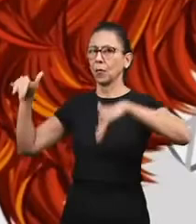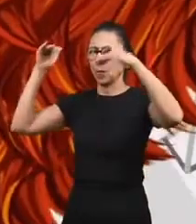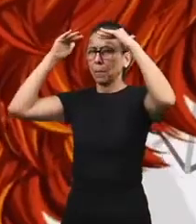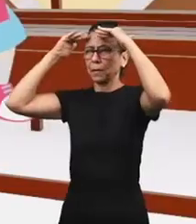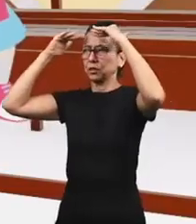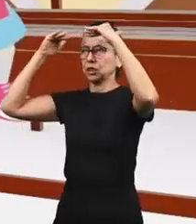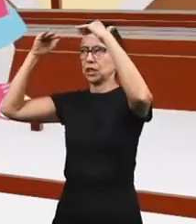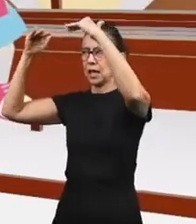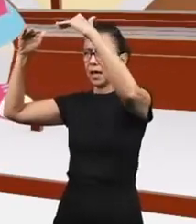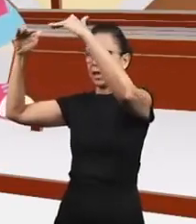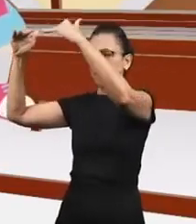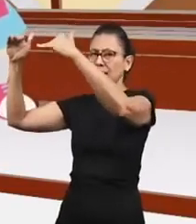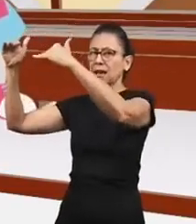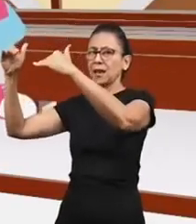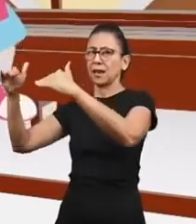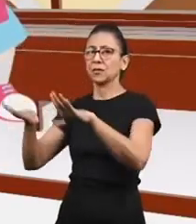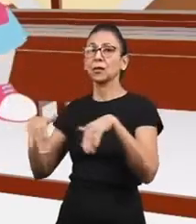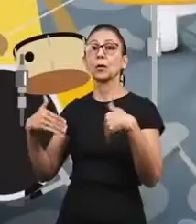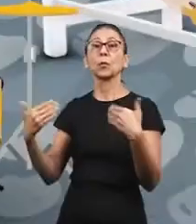to be faithful